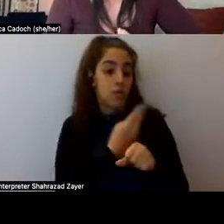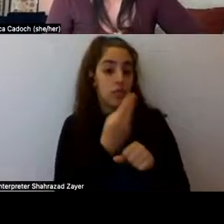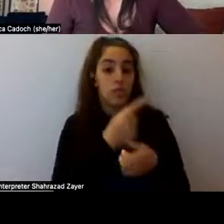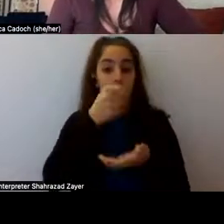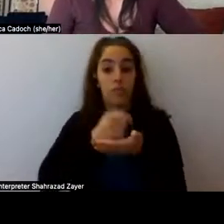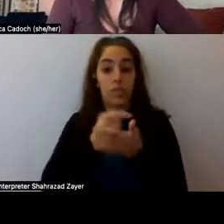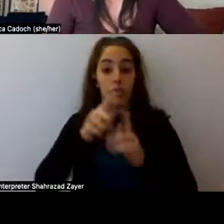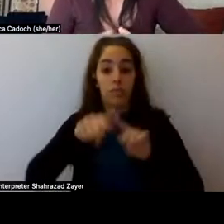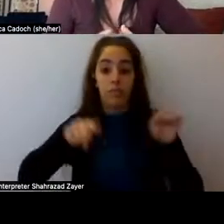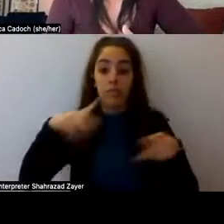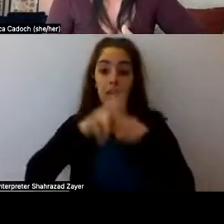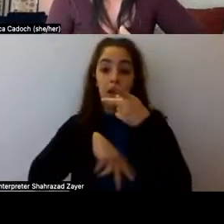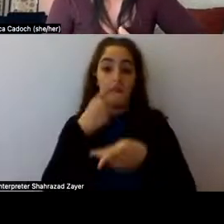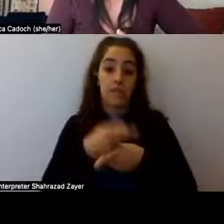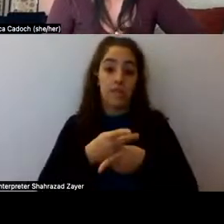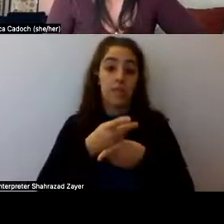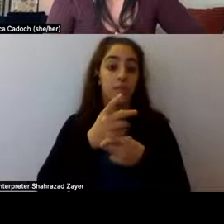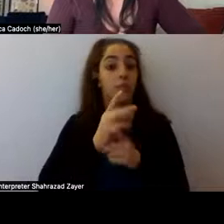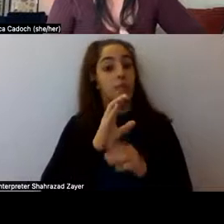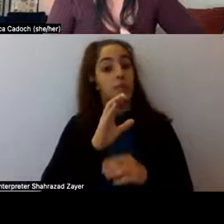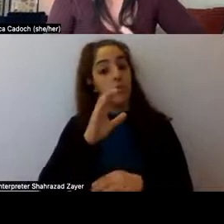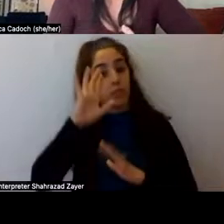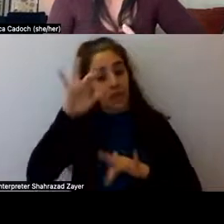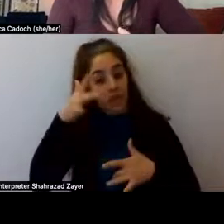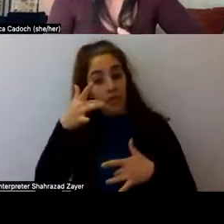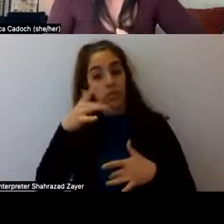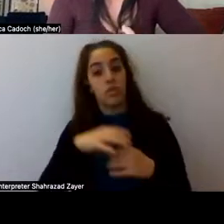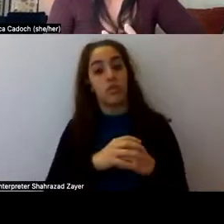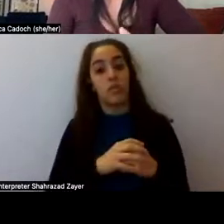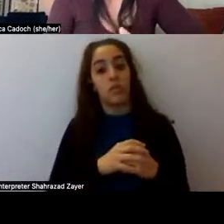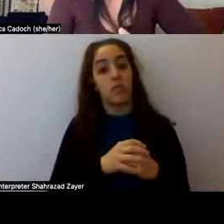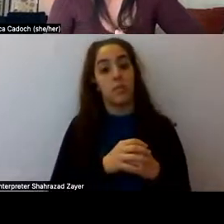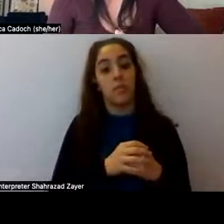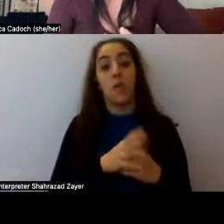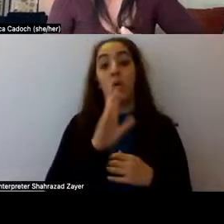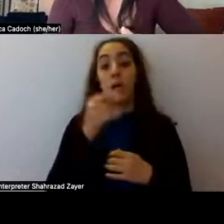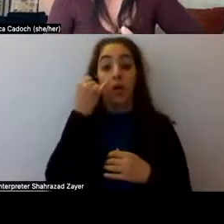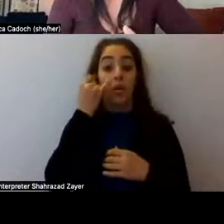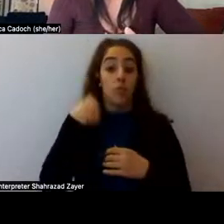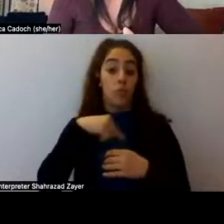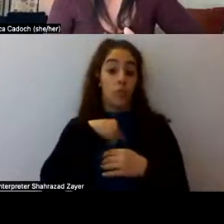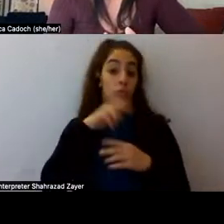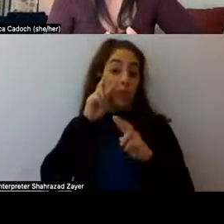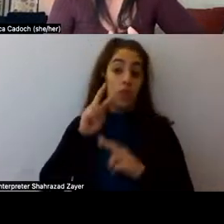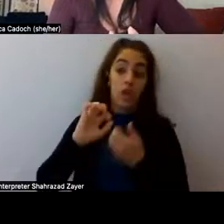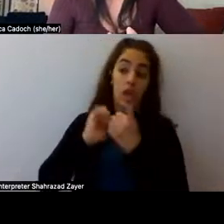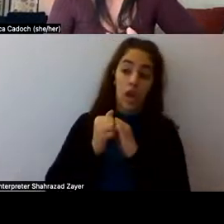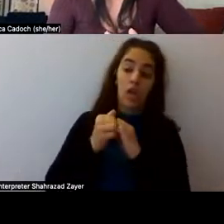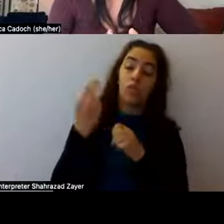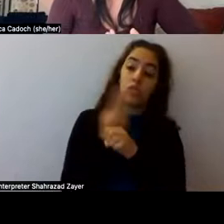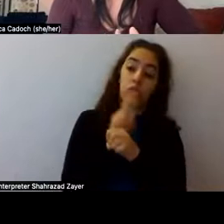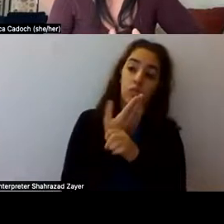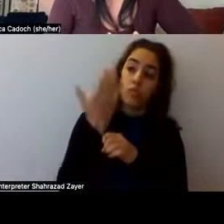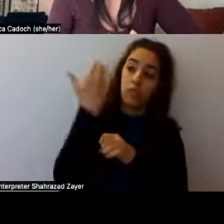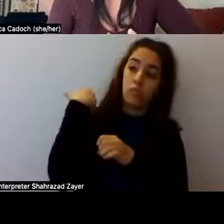diagnoses and, from the DSM-5, but when we really look at how psychedelics have been used in, uh, traditional indigenous cultures,